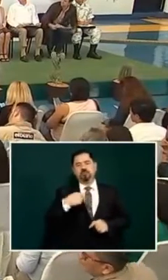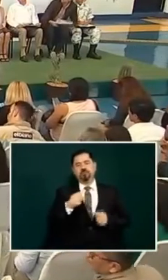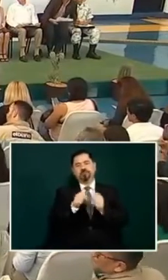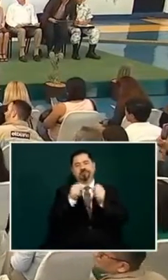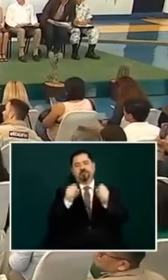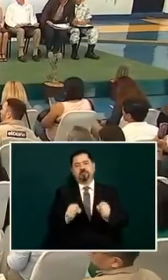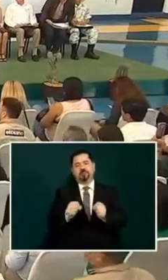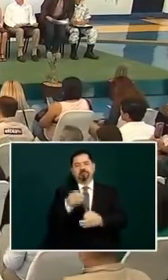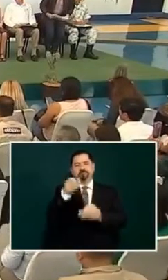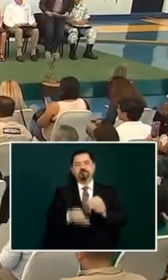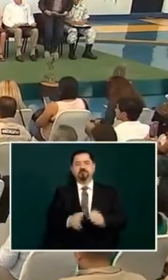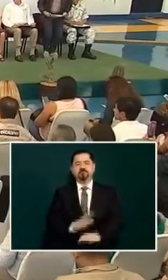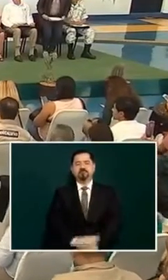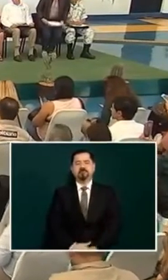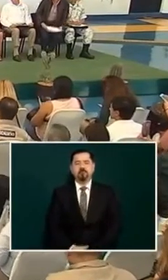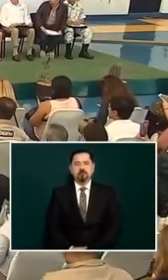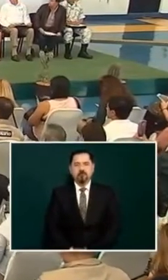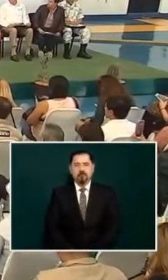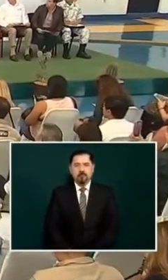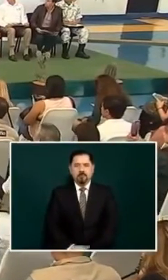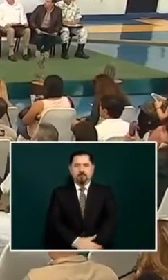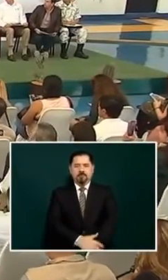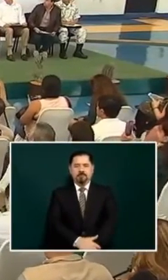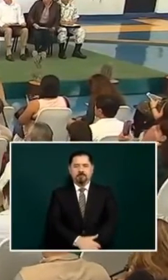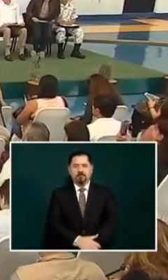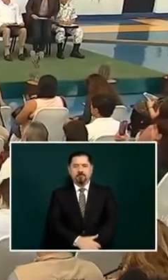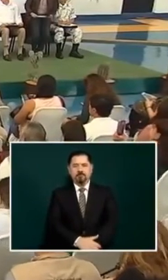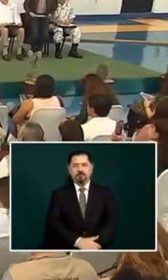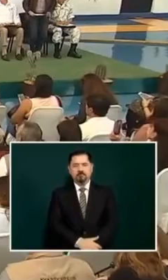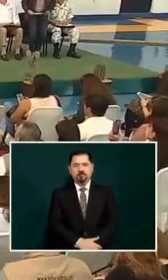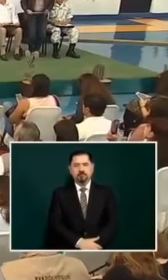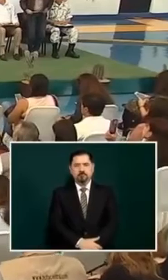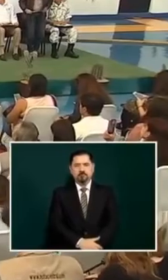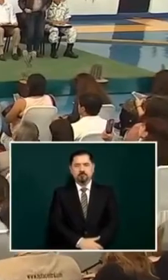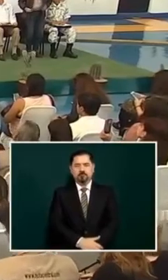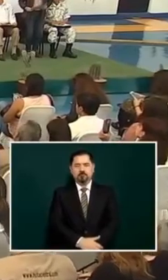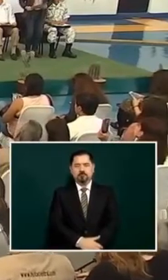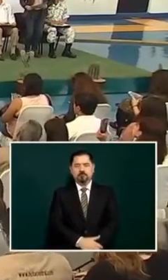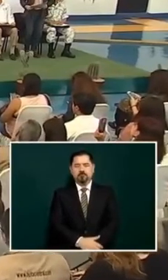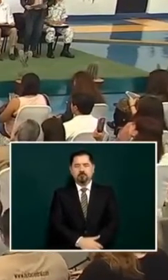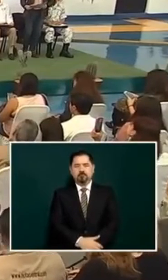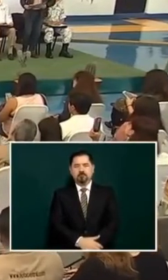and thank you so i think they're going to help them up there